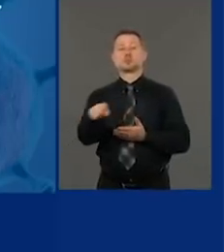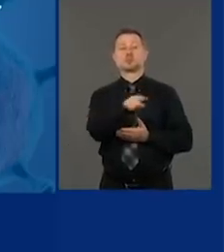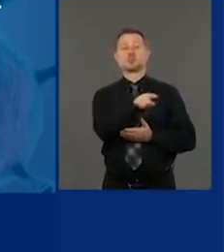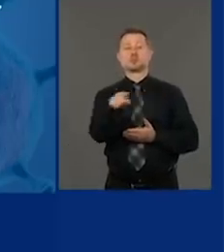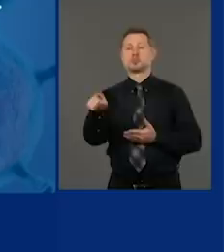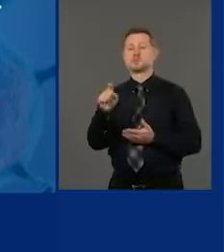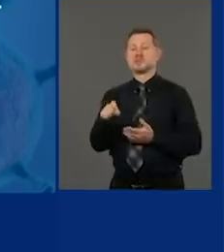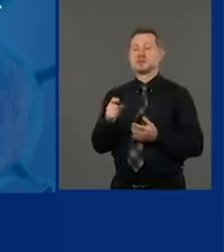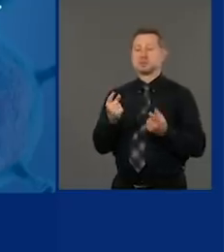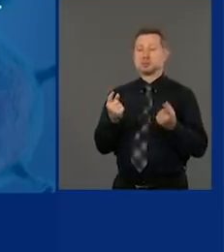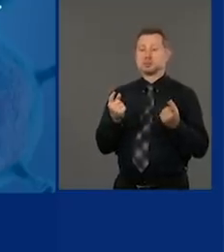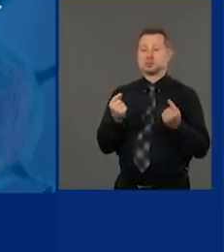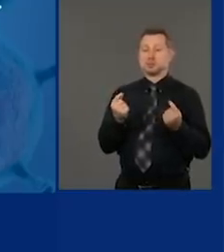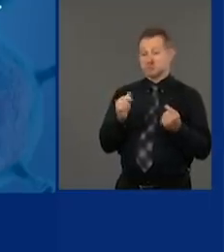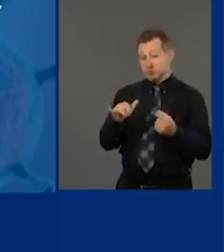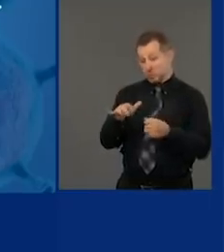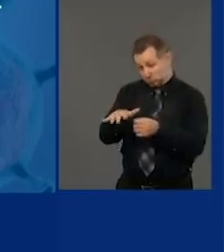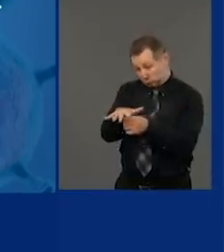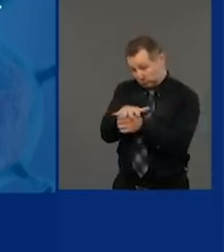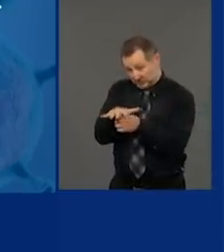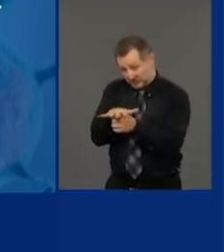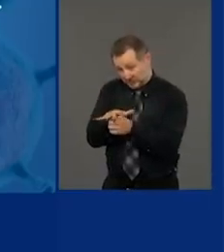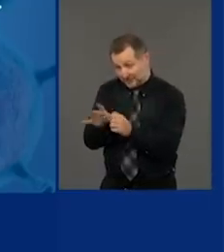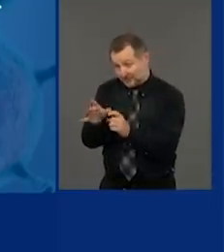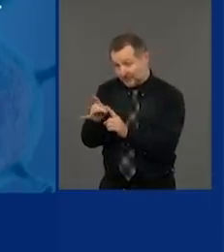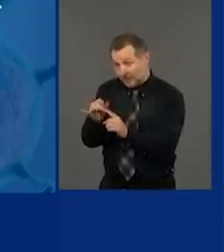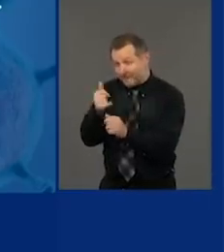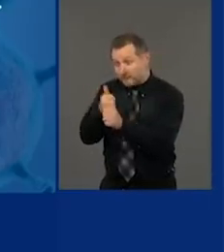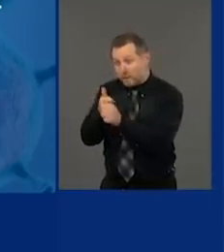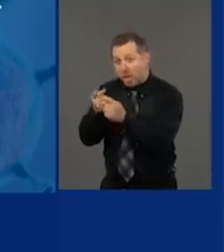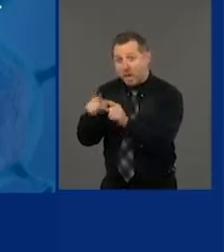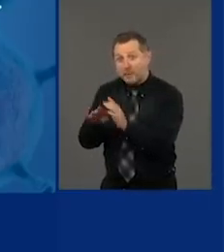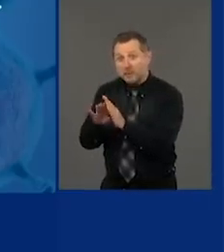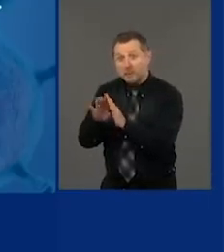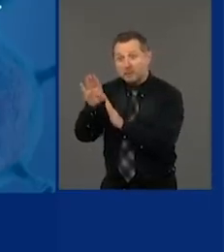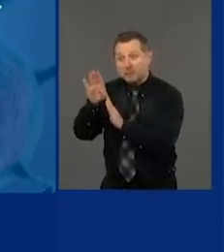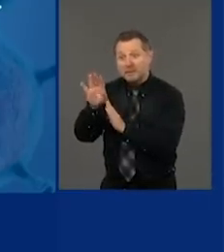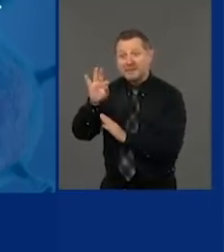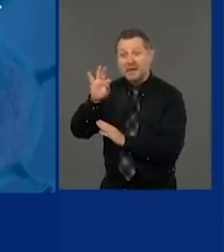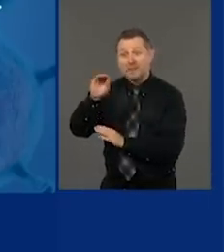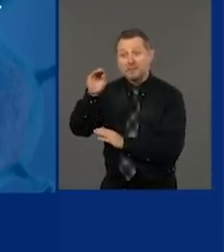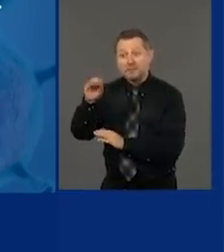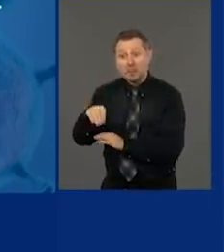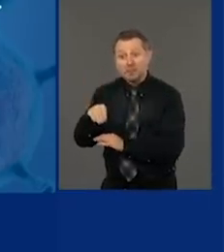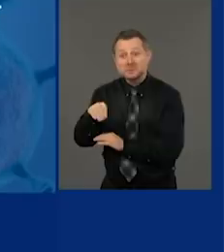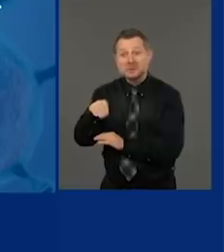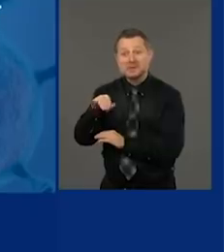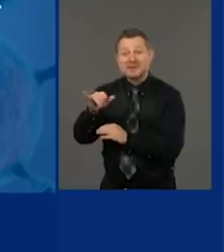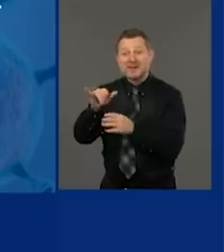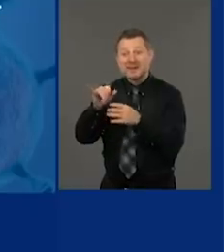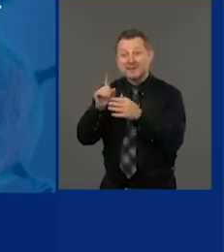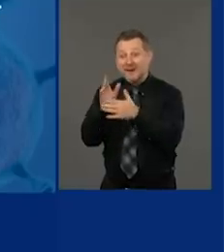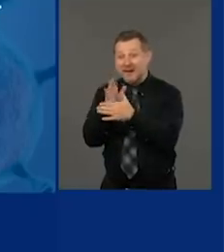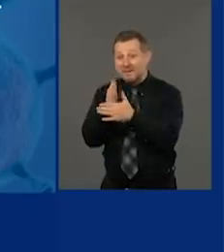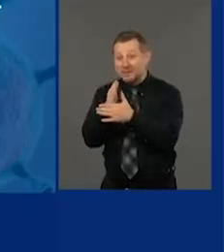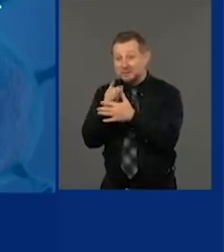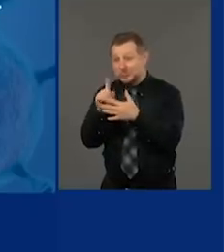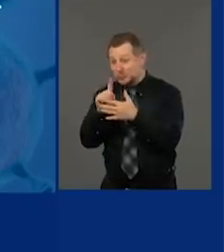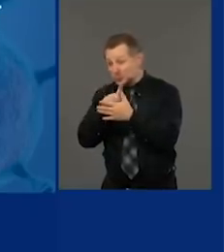regional infection rate is above 9% on a 7-day average.